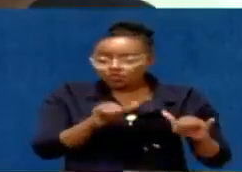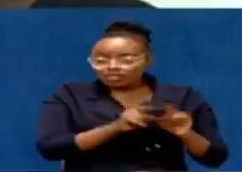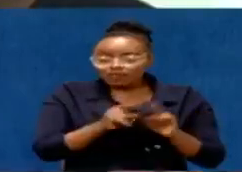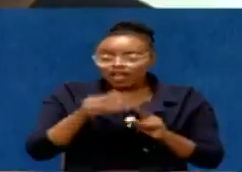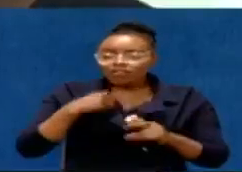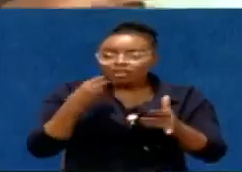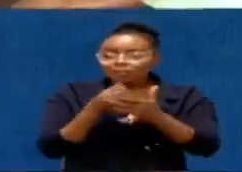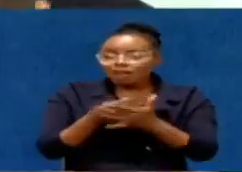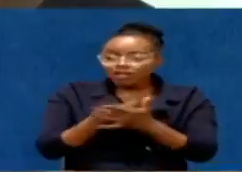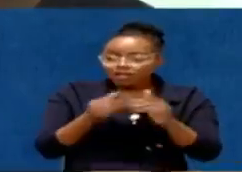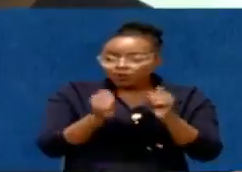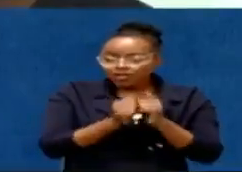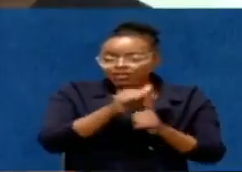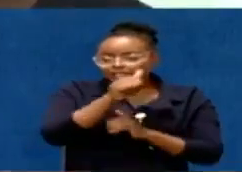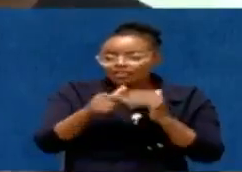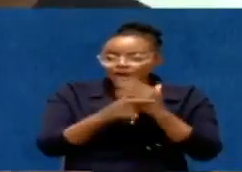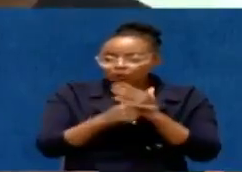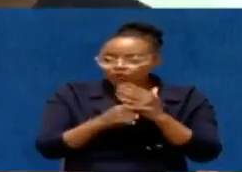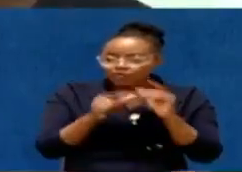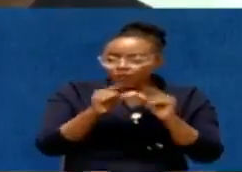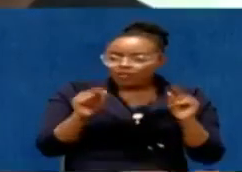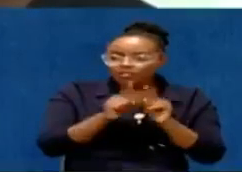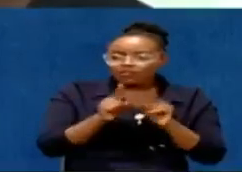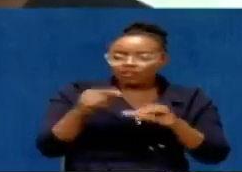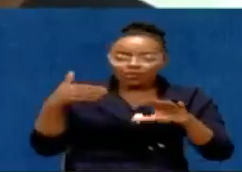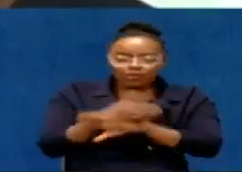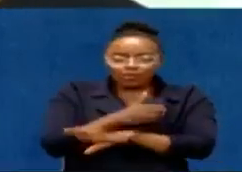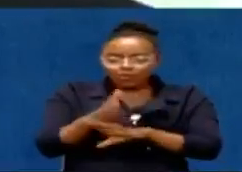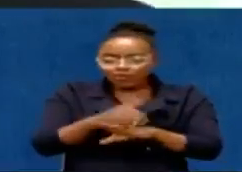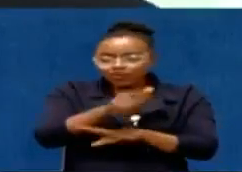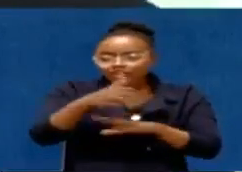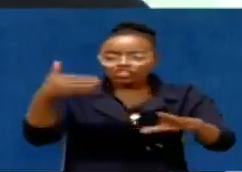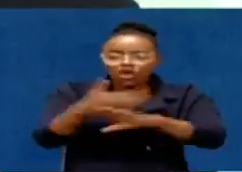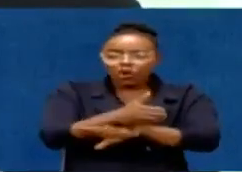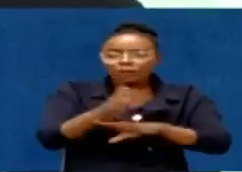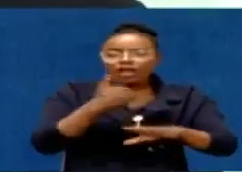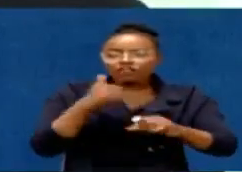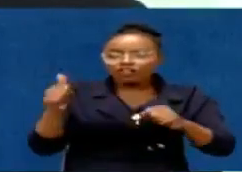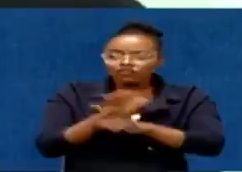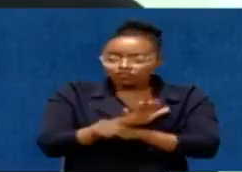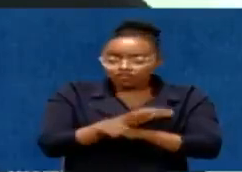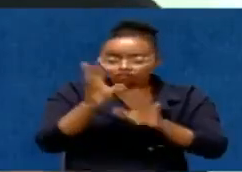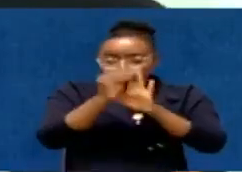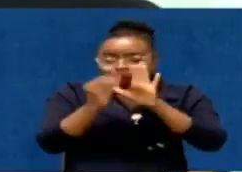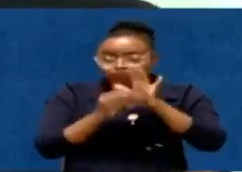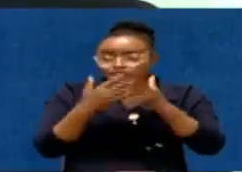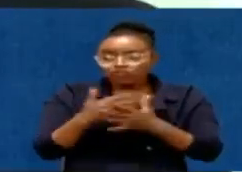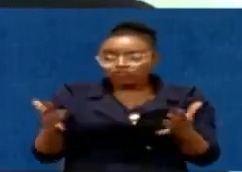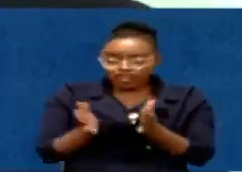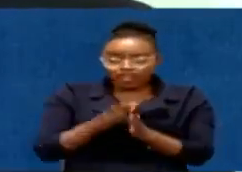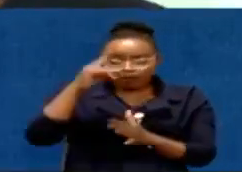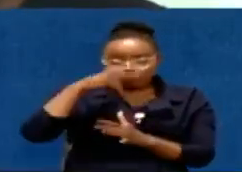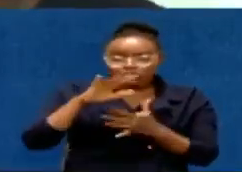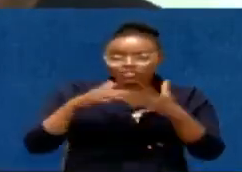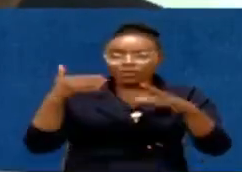liquidity with derogatory terms like Ponzi scheme. It will be the first Ponzi scheme that has a whole bunch of assets. Ponzi scheme